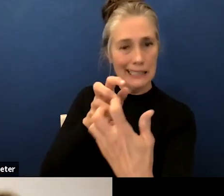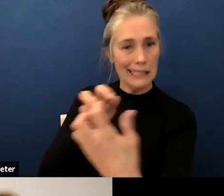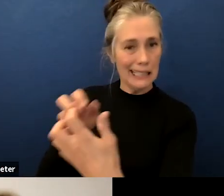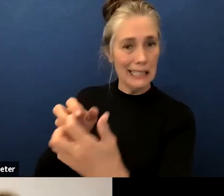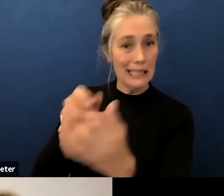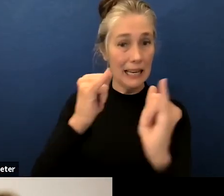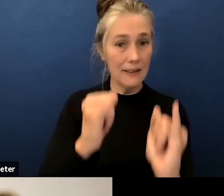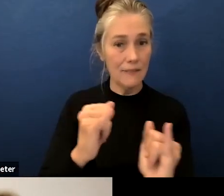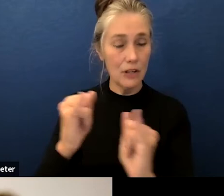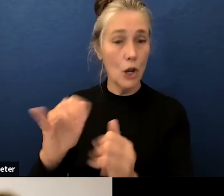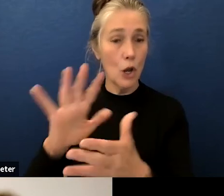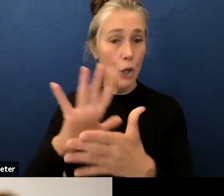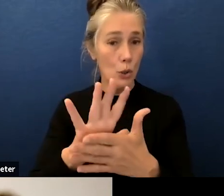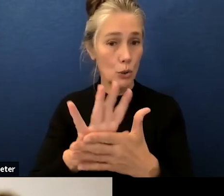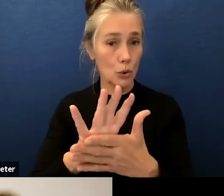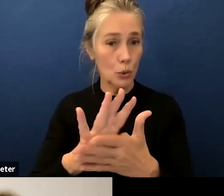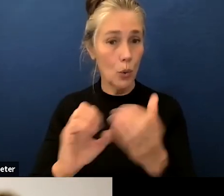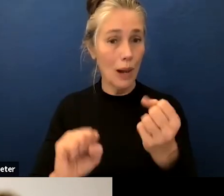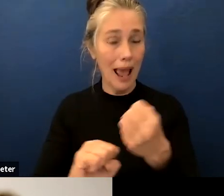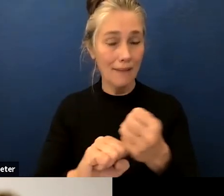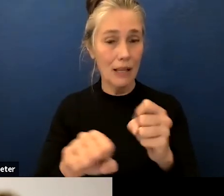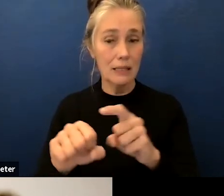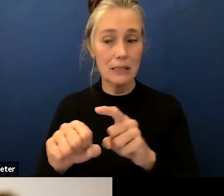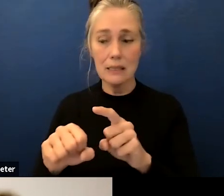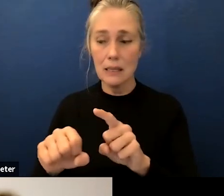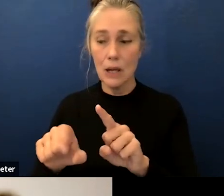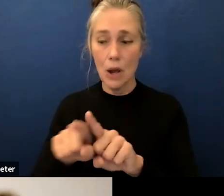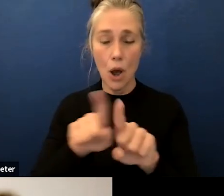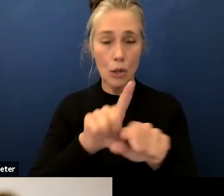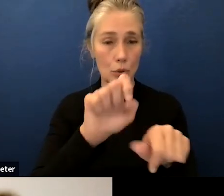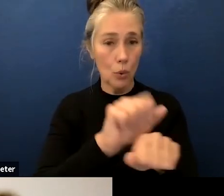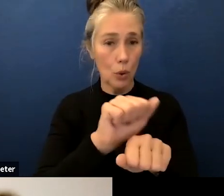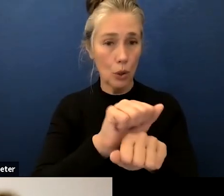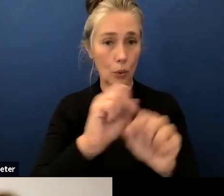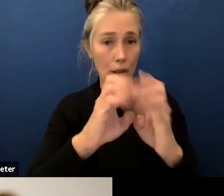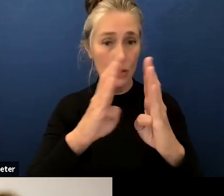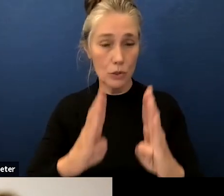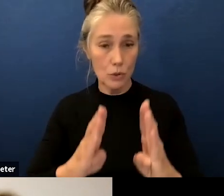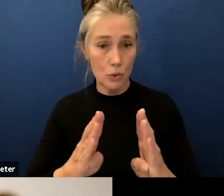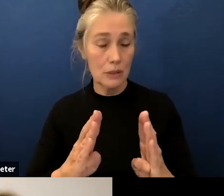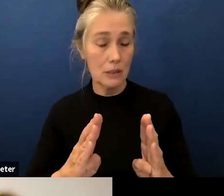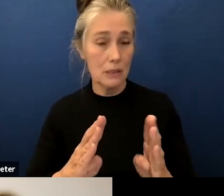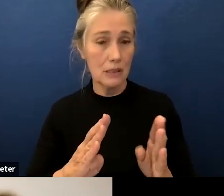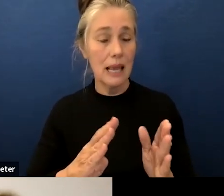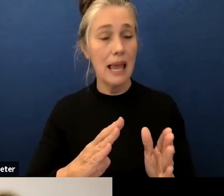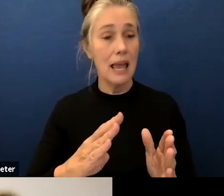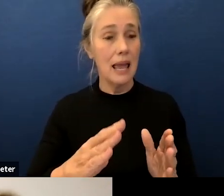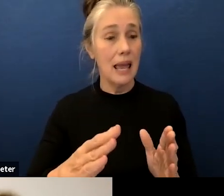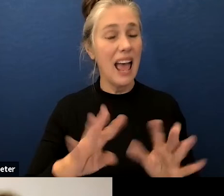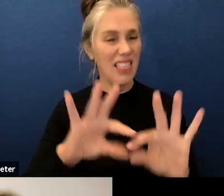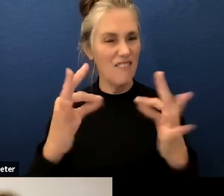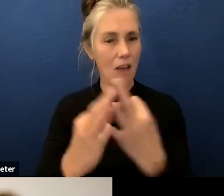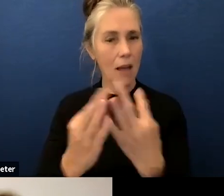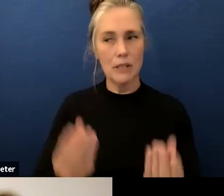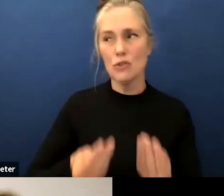and family liaisons also work with these students and families to support them and i i talk